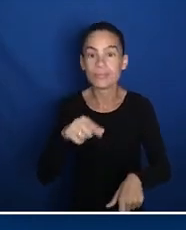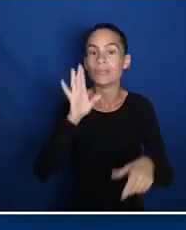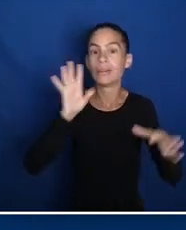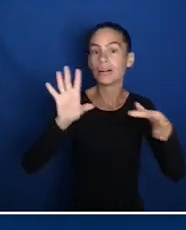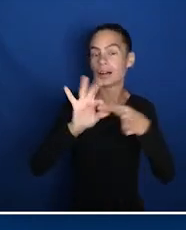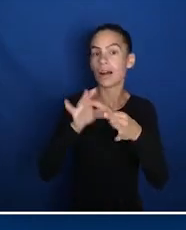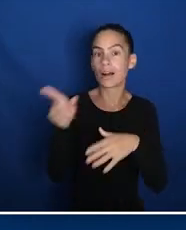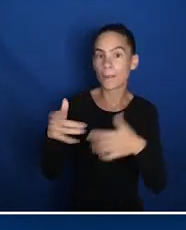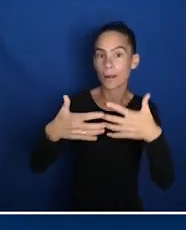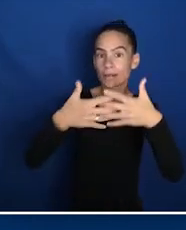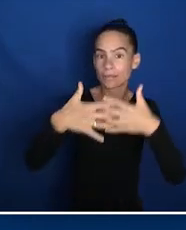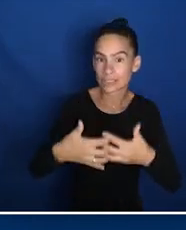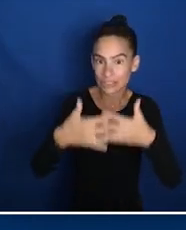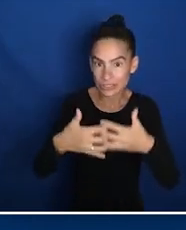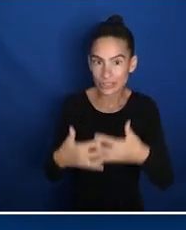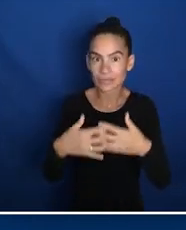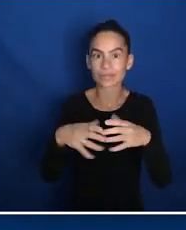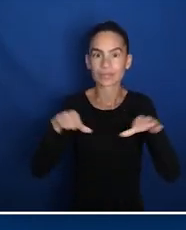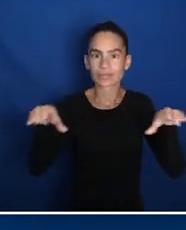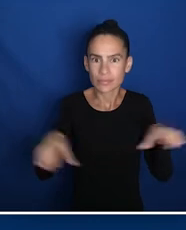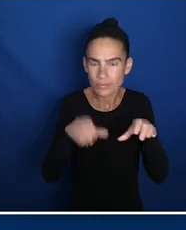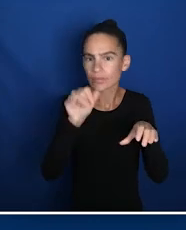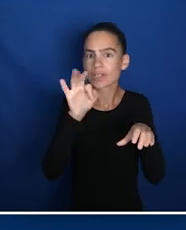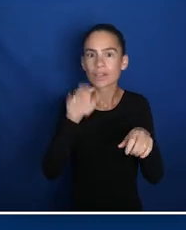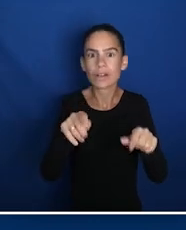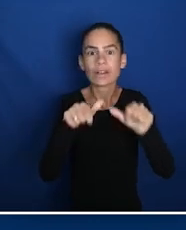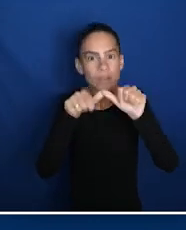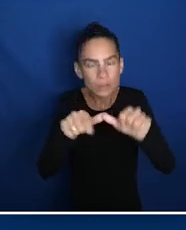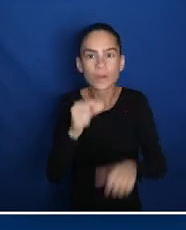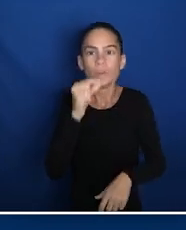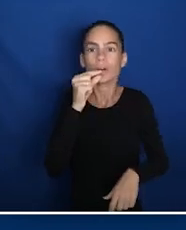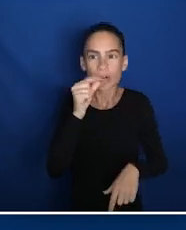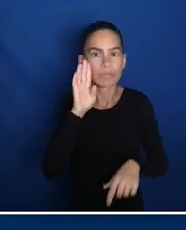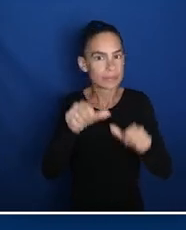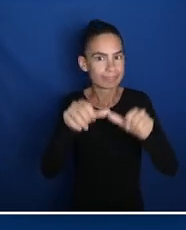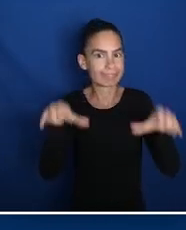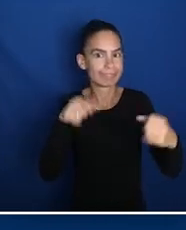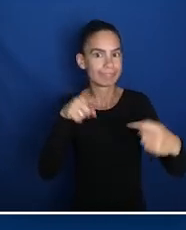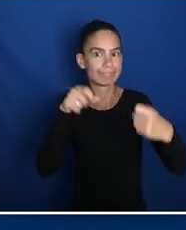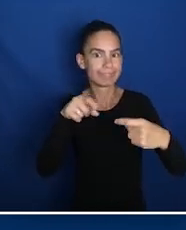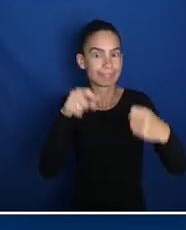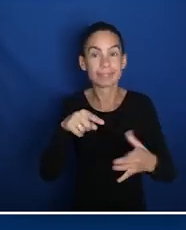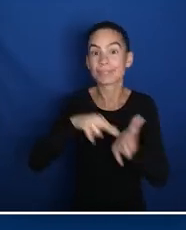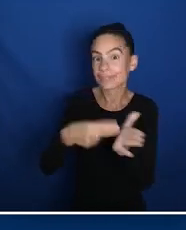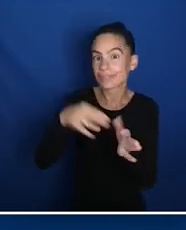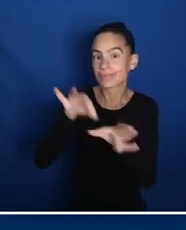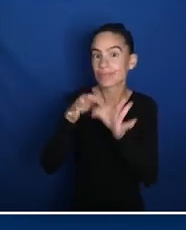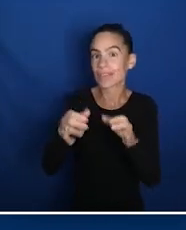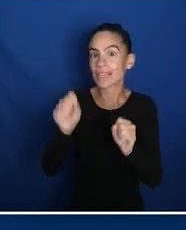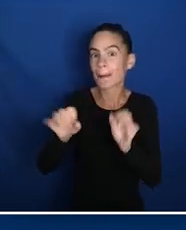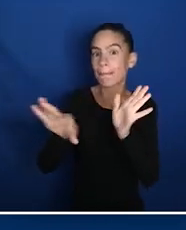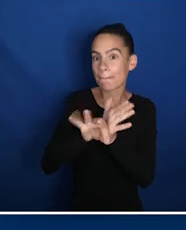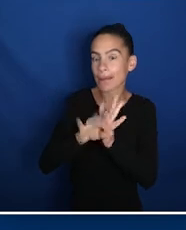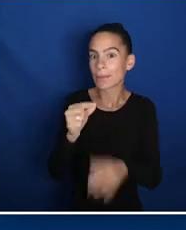will connect the sip and puff to the device for you. The device is activated as long as the sip or puff is maintained. The sip and puff will enable